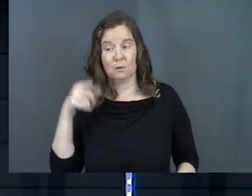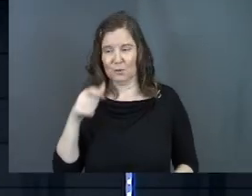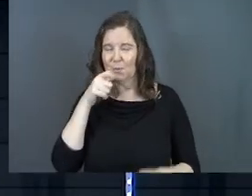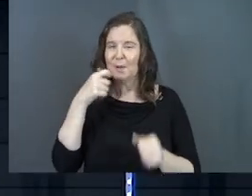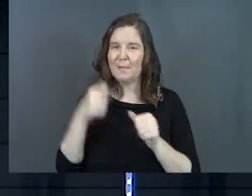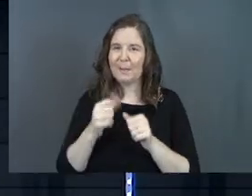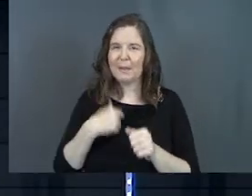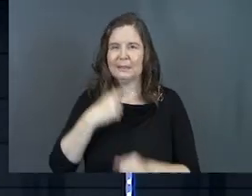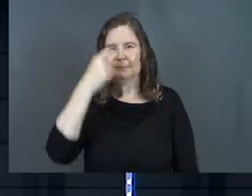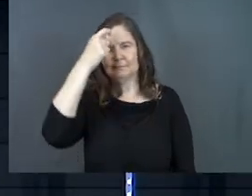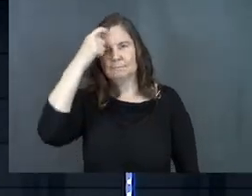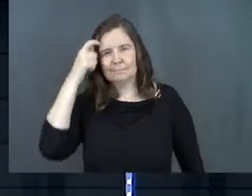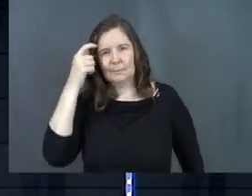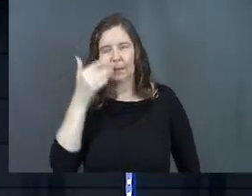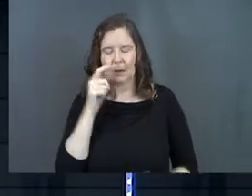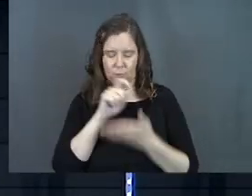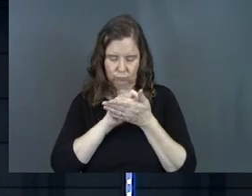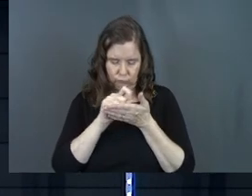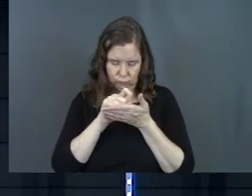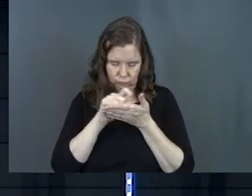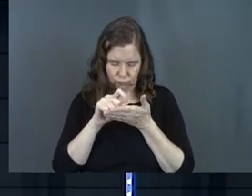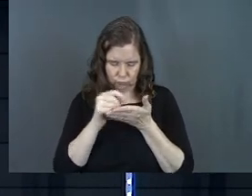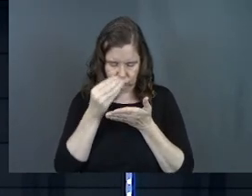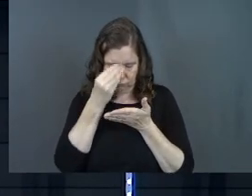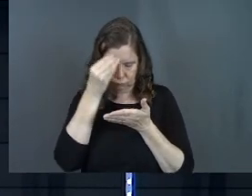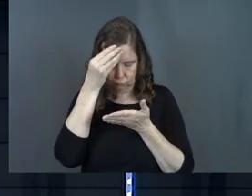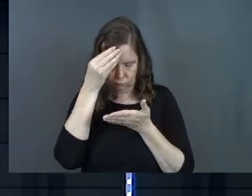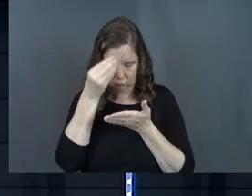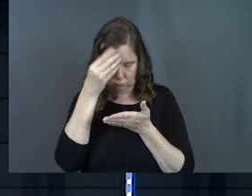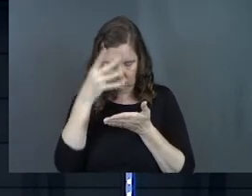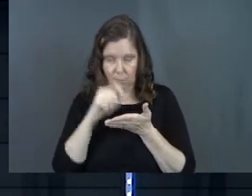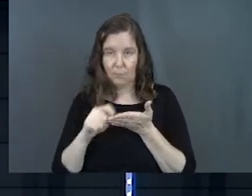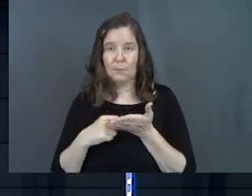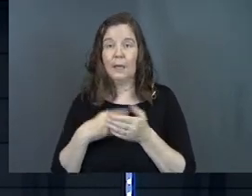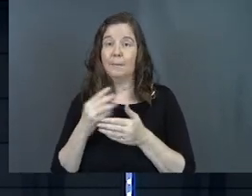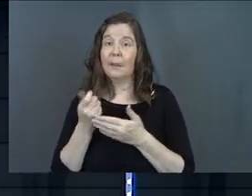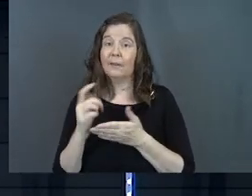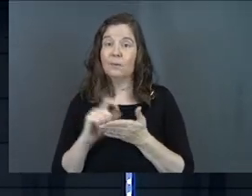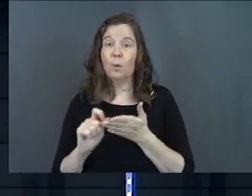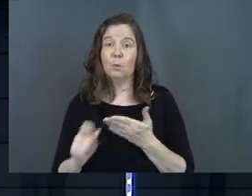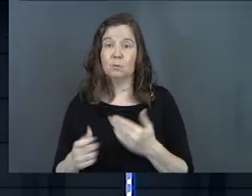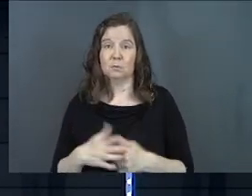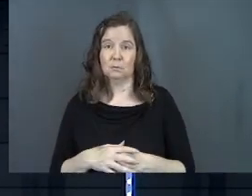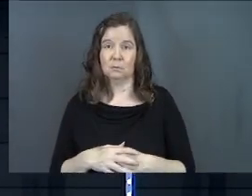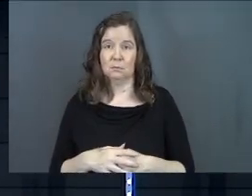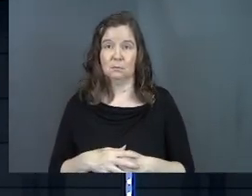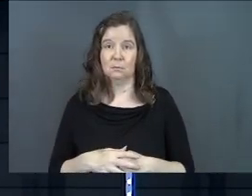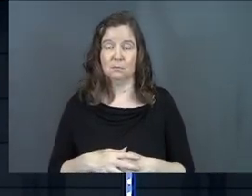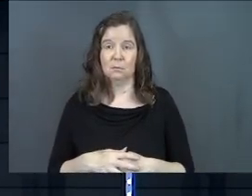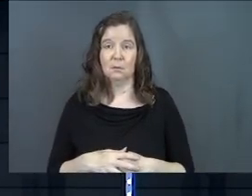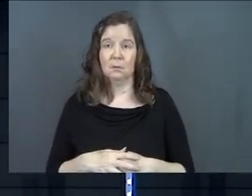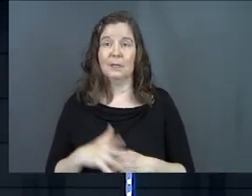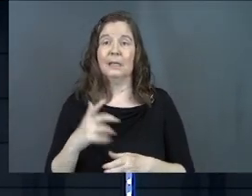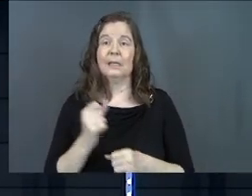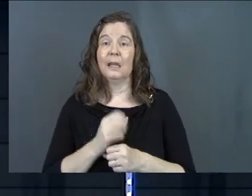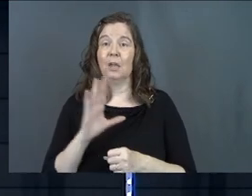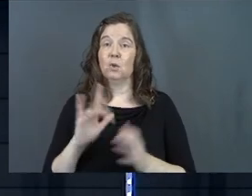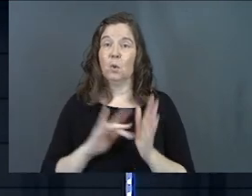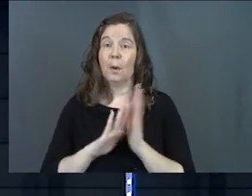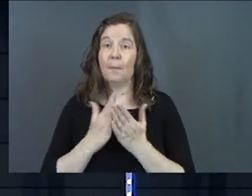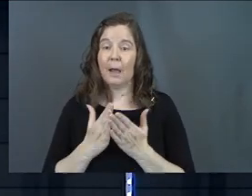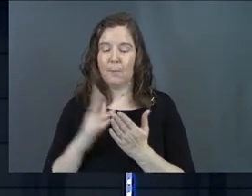Because you remember things better. You engage mentally better the things that you write down. Make a few notes. Write it down. Get your